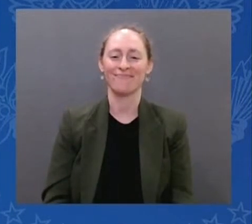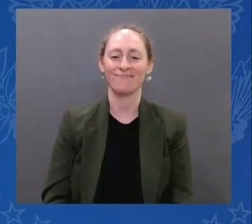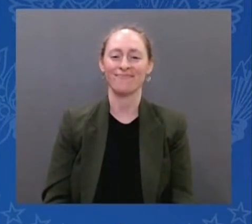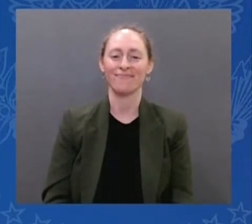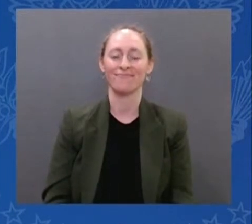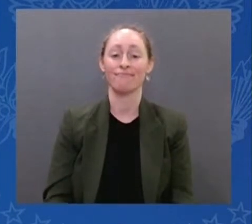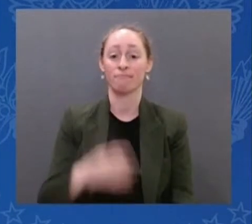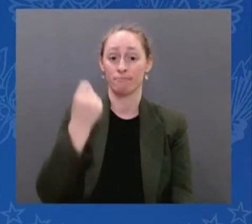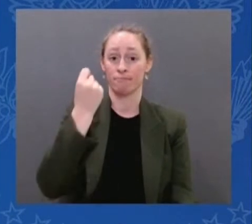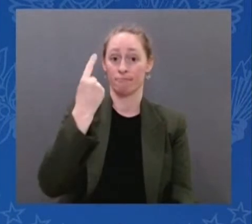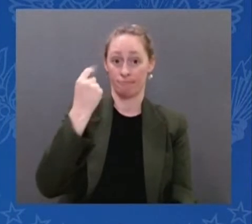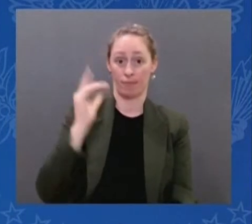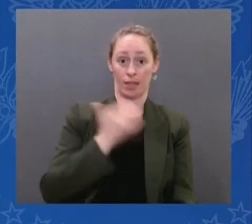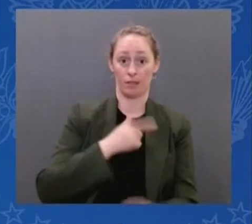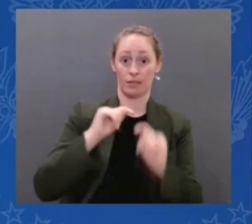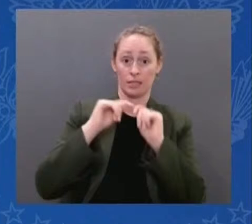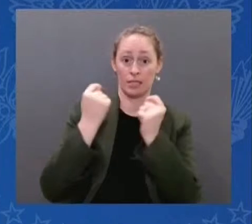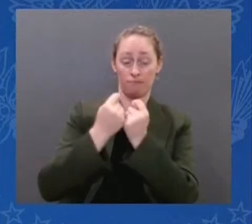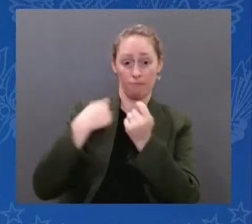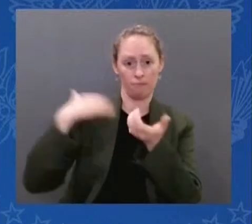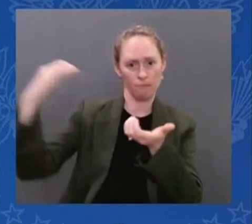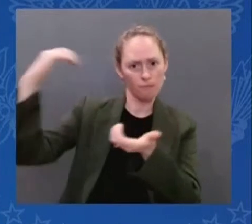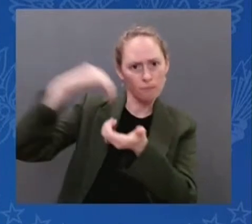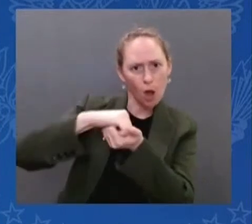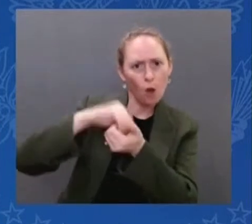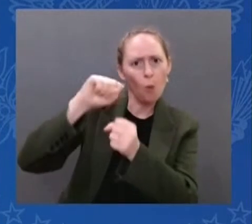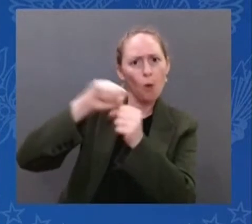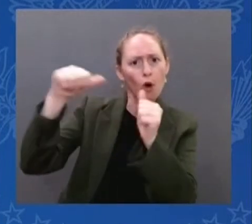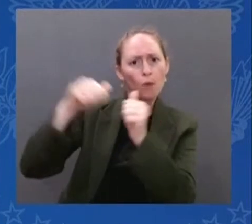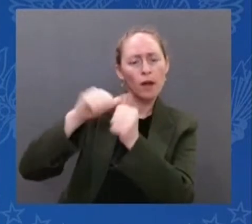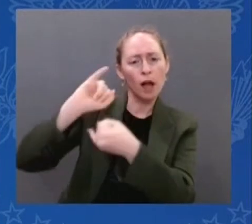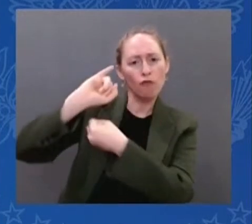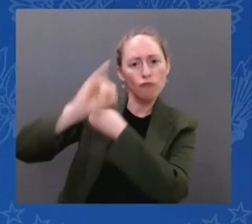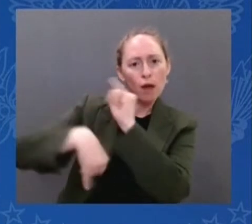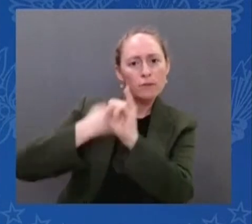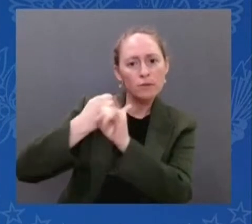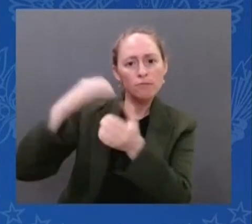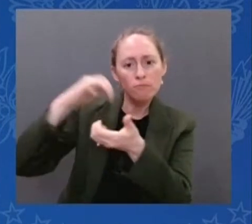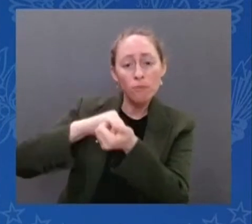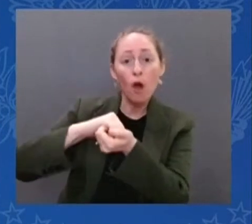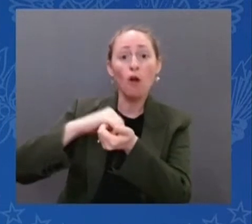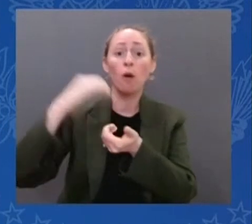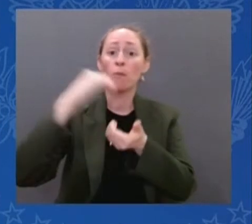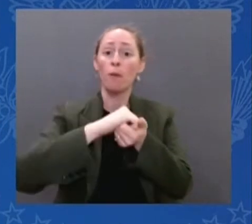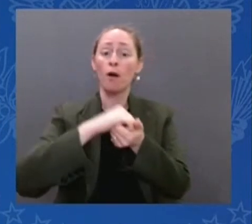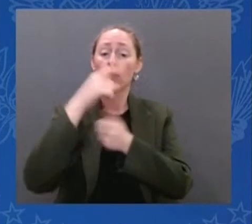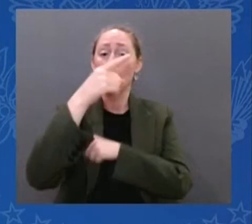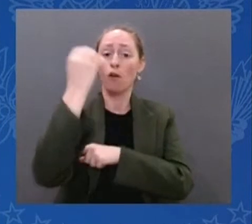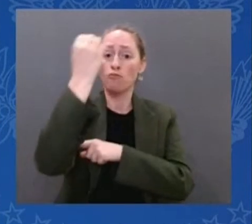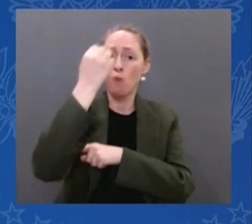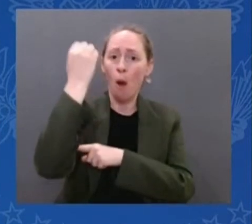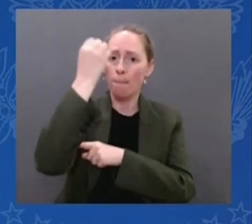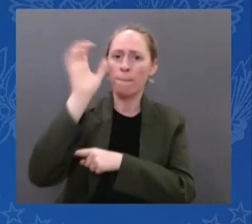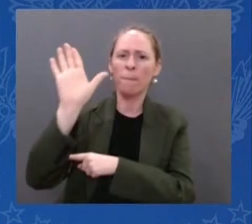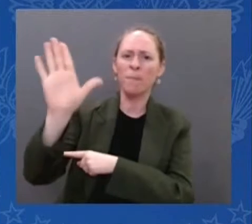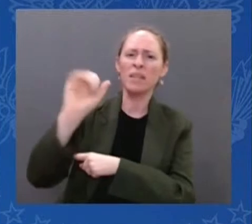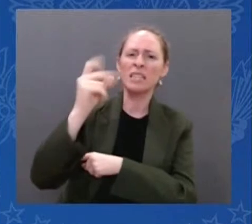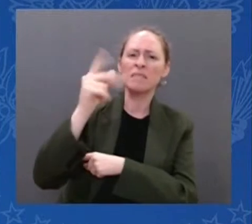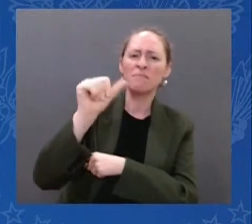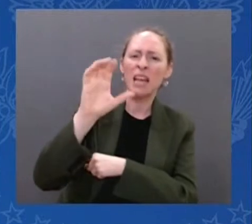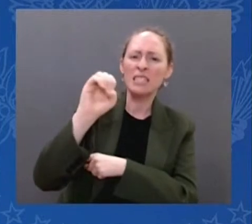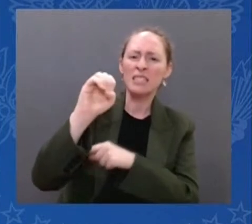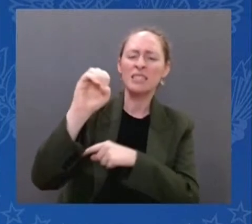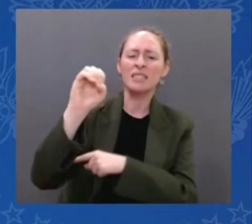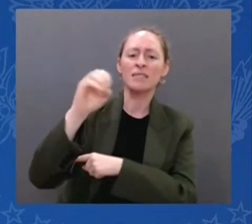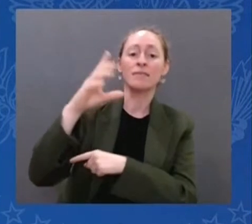and the Canadian Space Agency. So this is an international endeavor. The